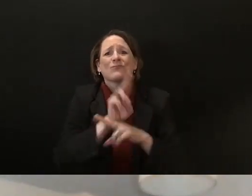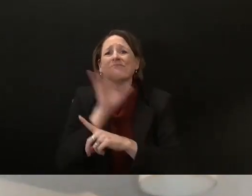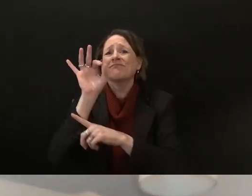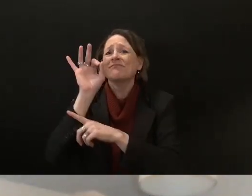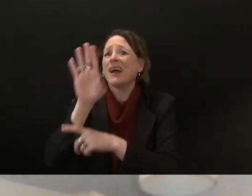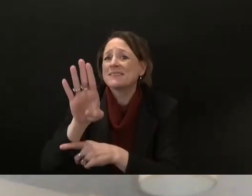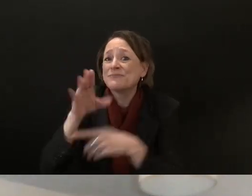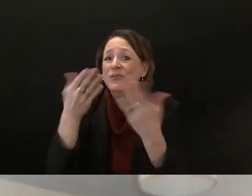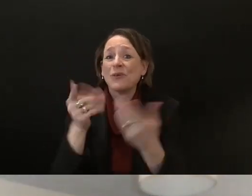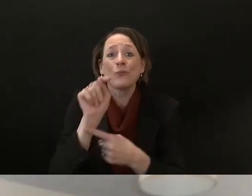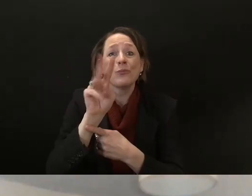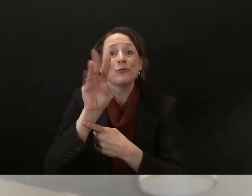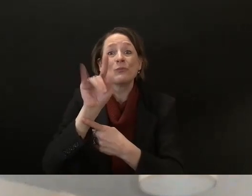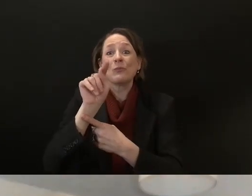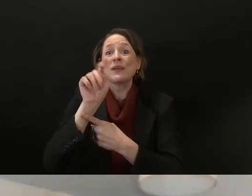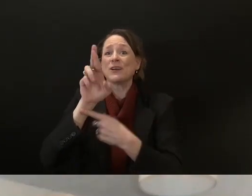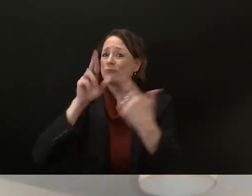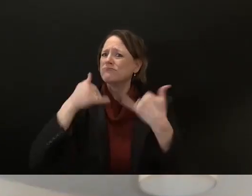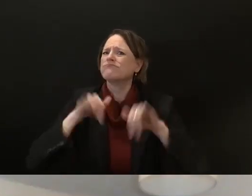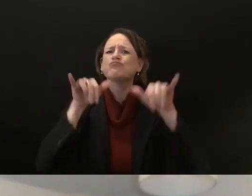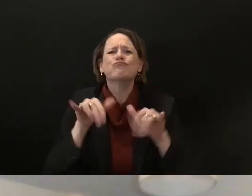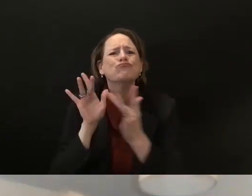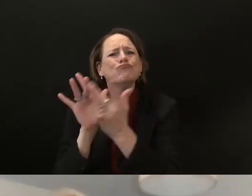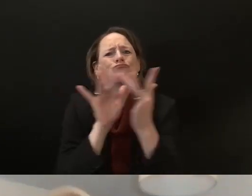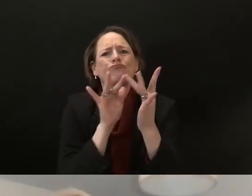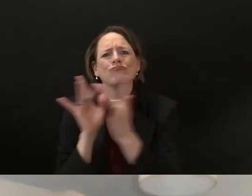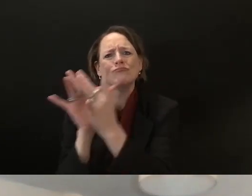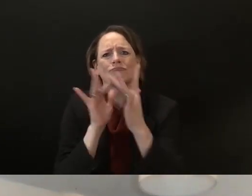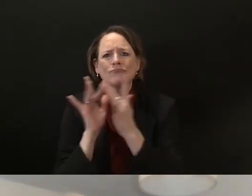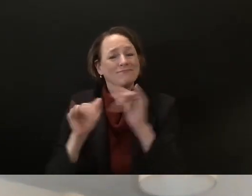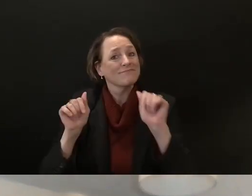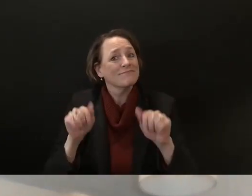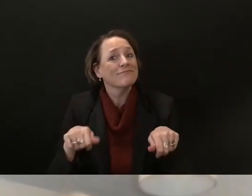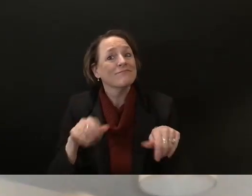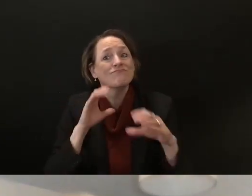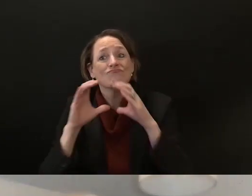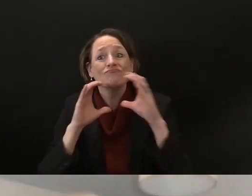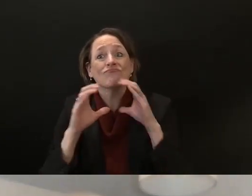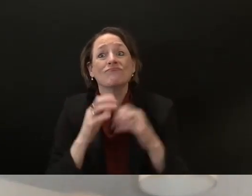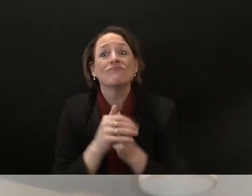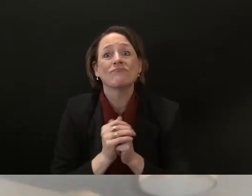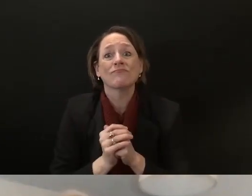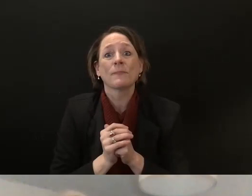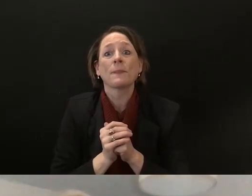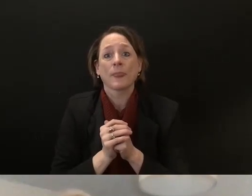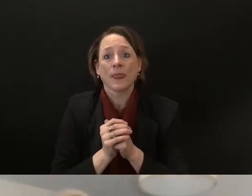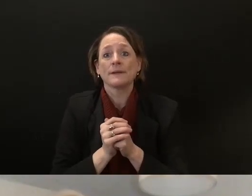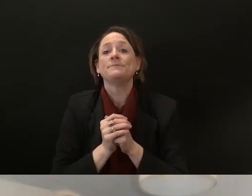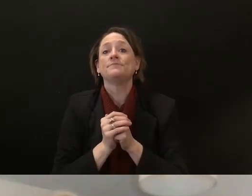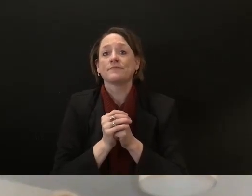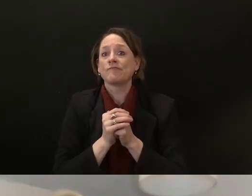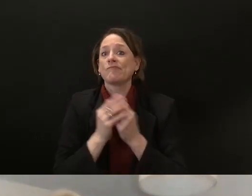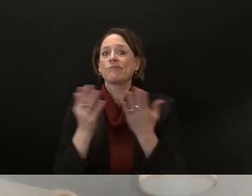what is going on our doors are always open to anybody um i'm very um very reachable